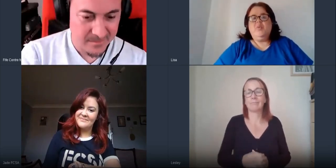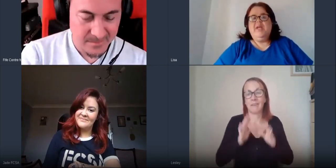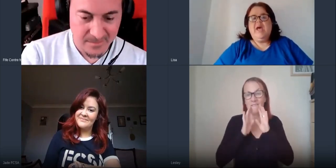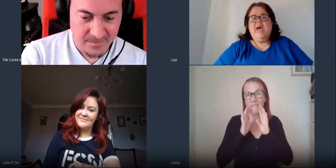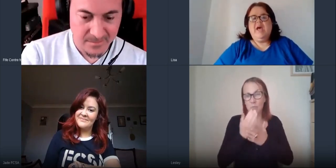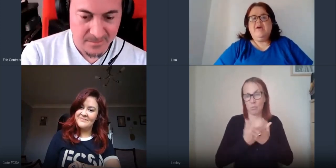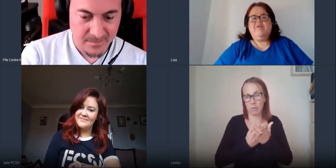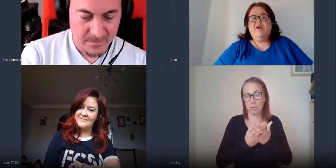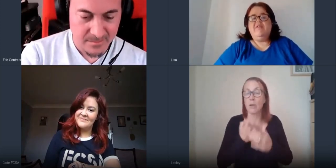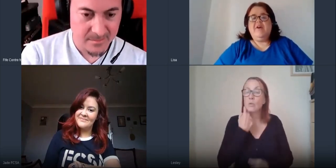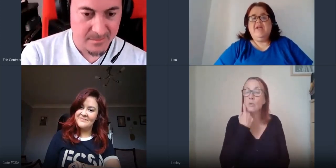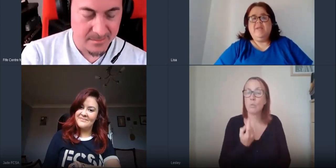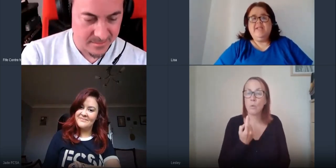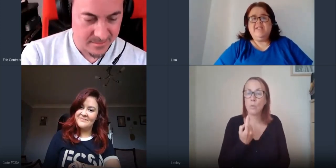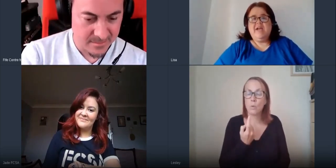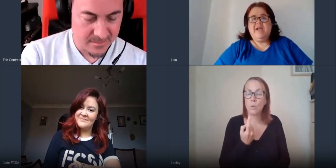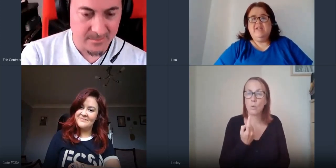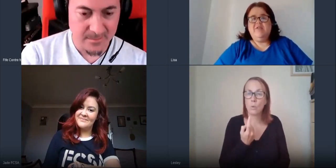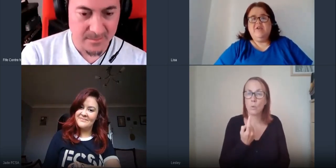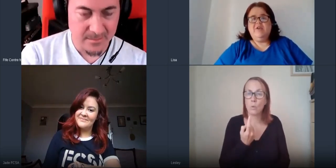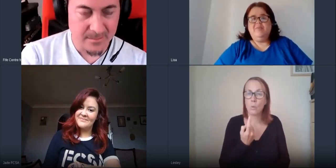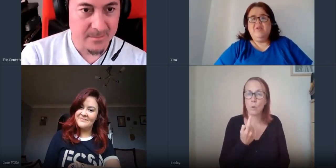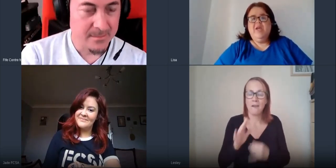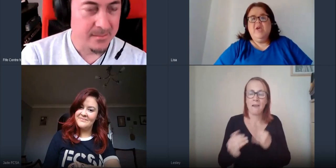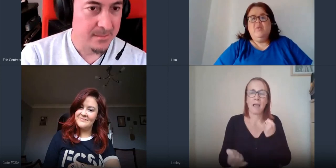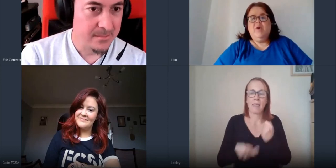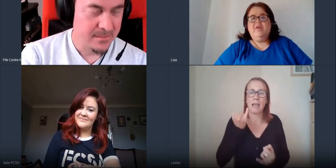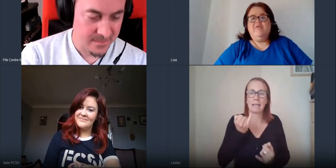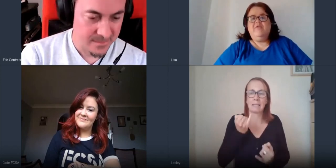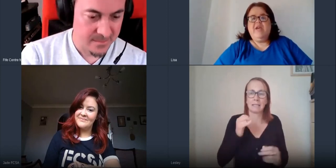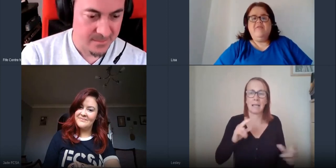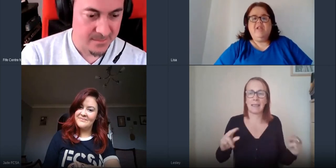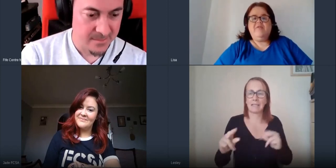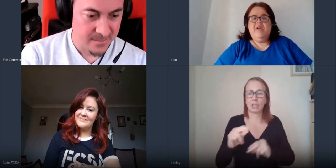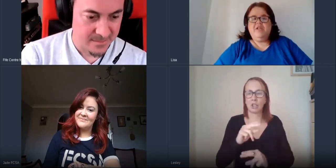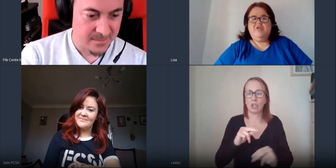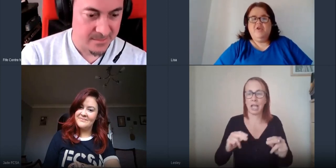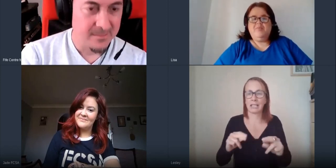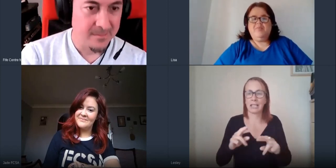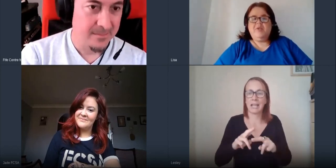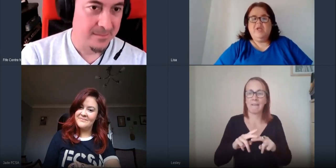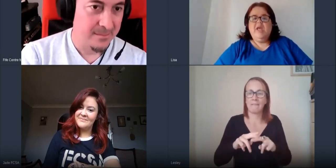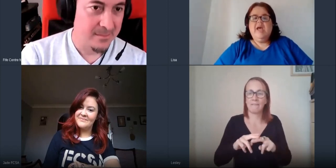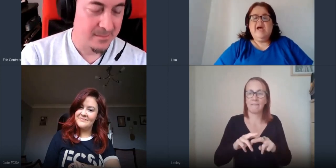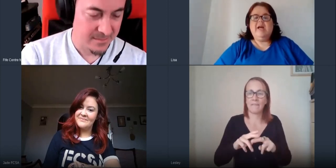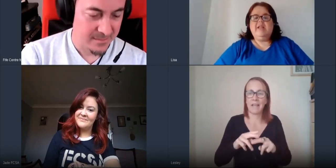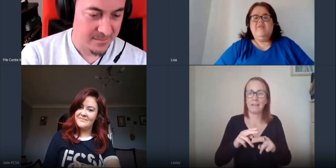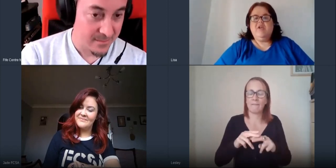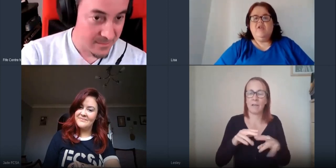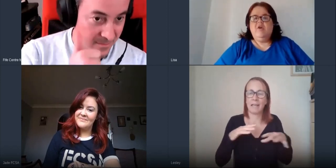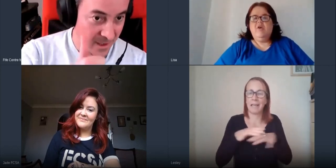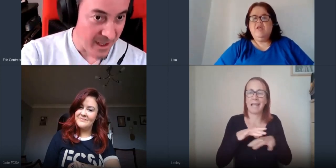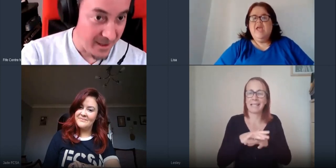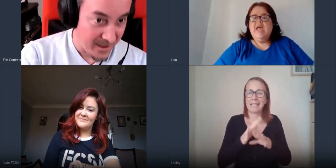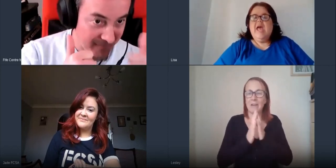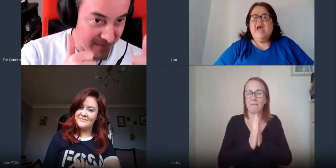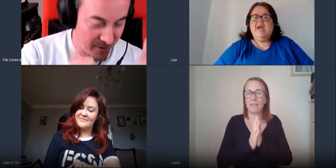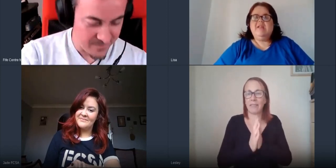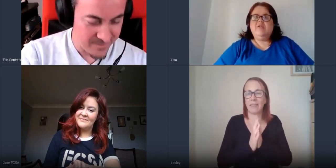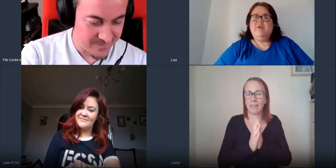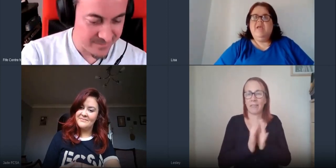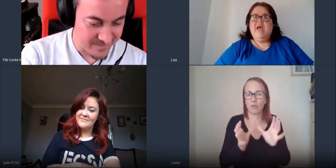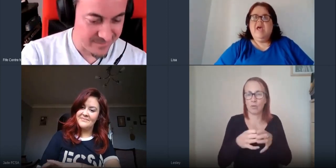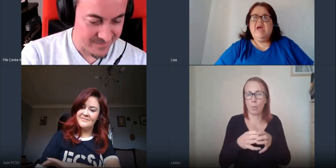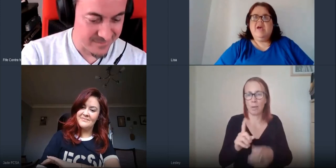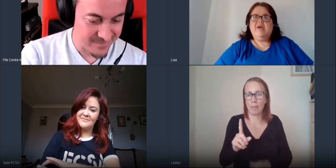we have our final let's chat interview with fife interface group at 11 o'clock and